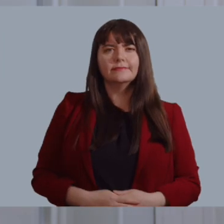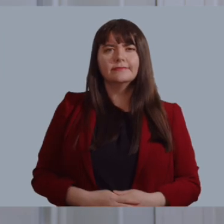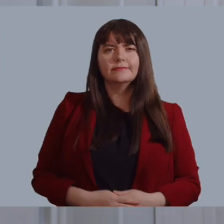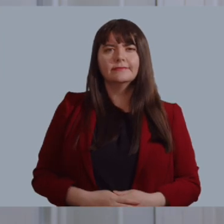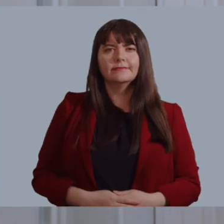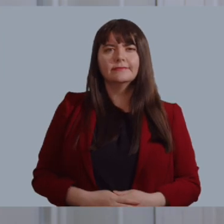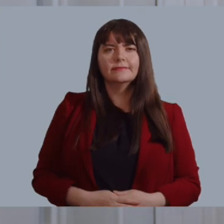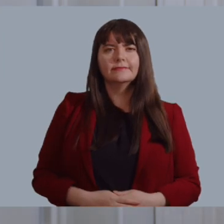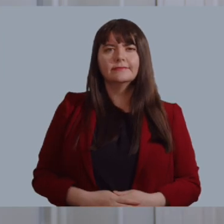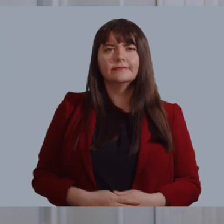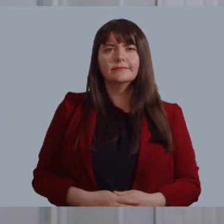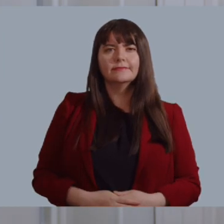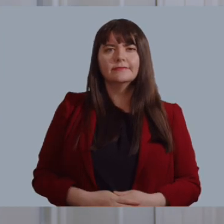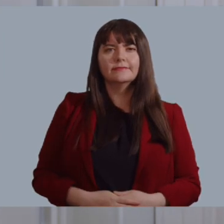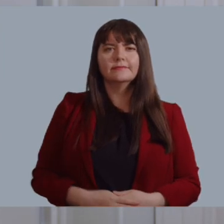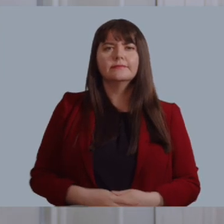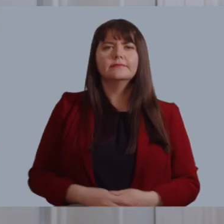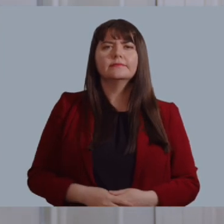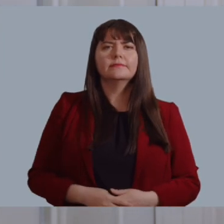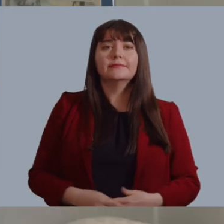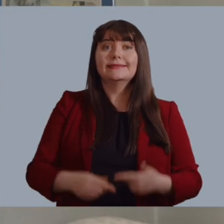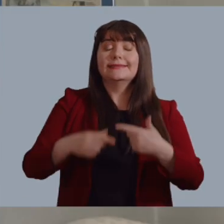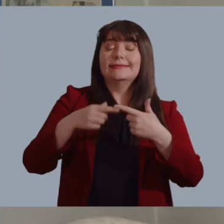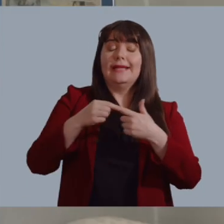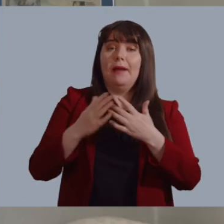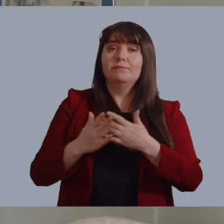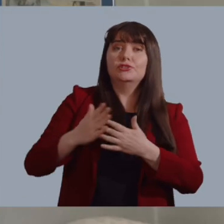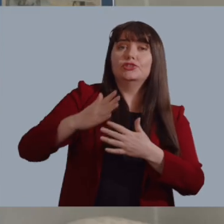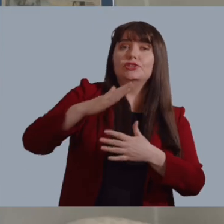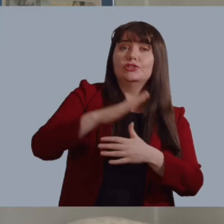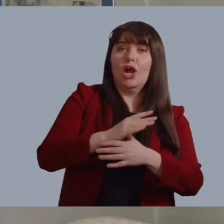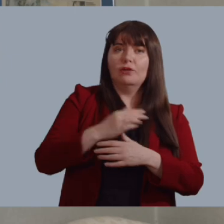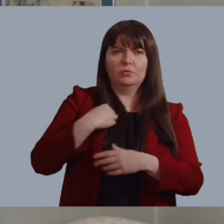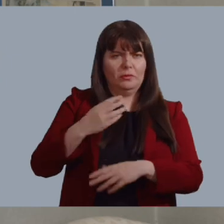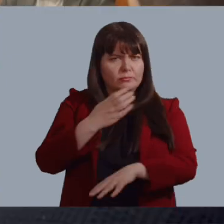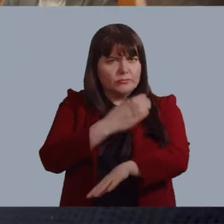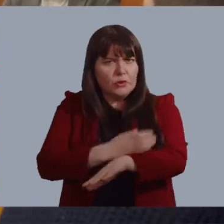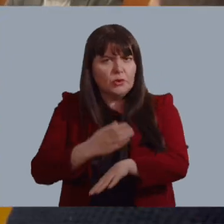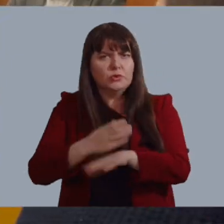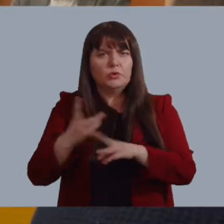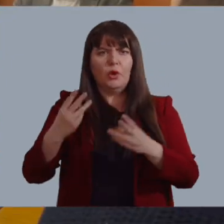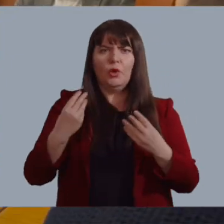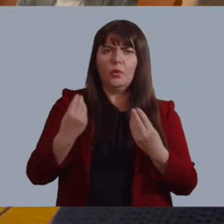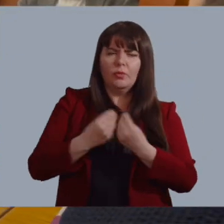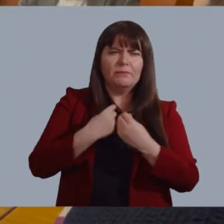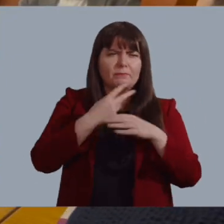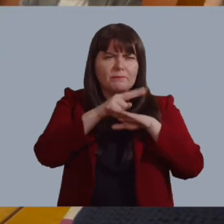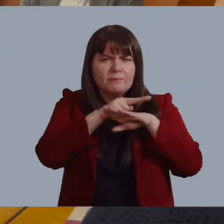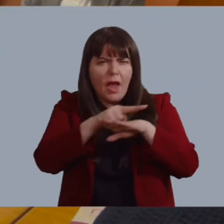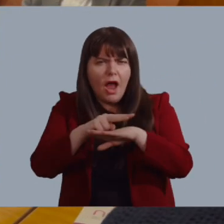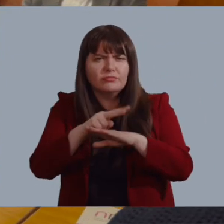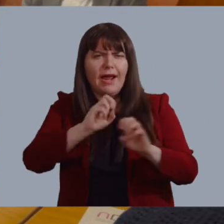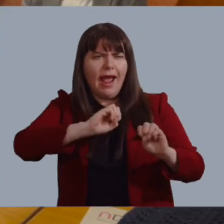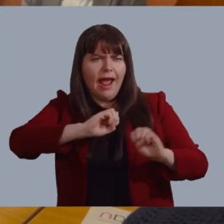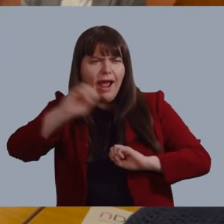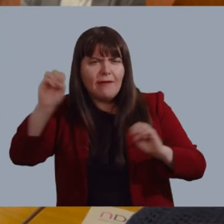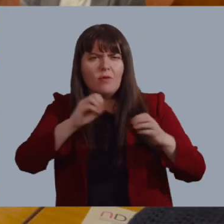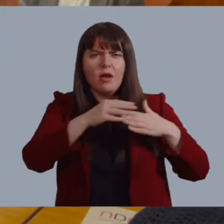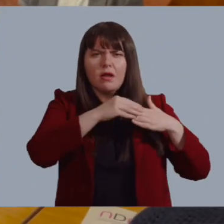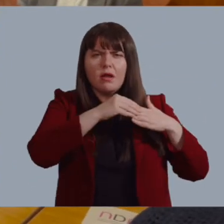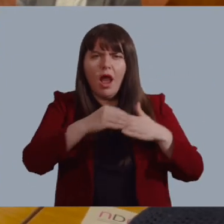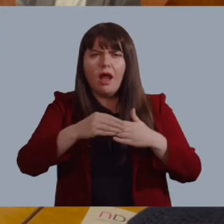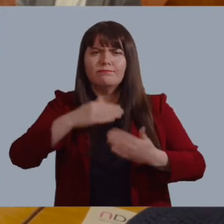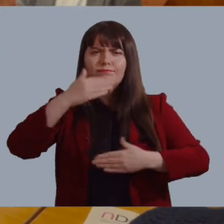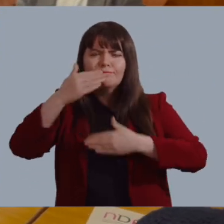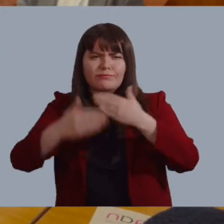and evidence-informed advice and guidance. Under our second priority we will continue our work to monitor, evaluate